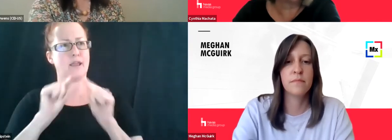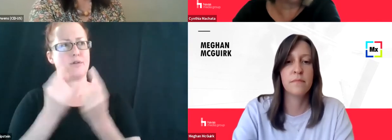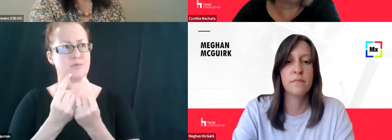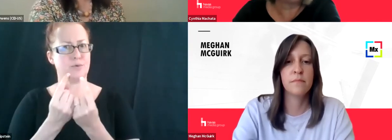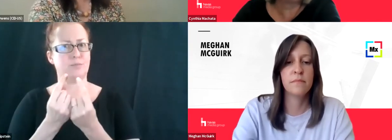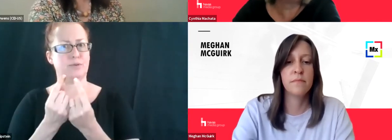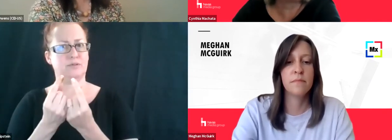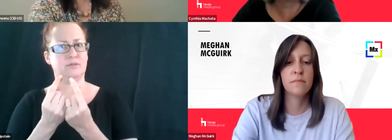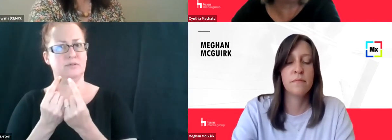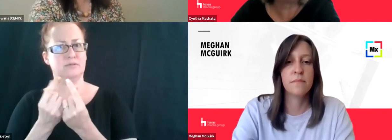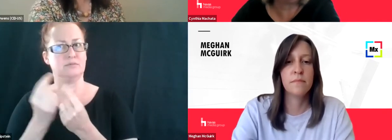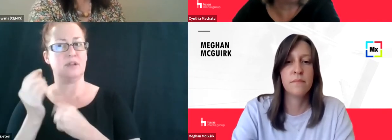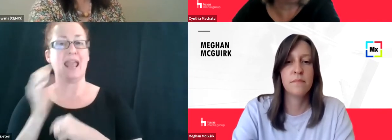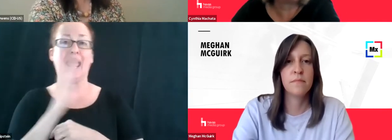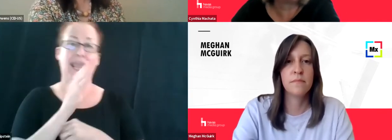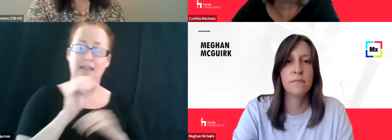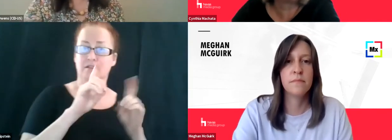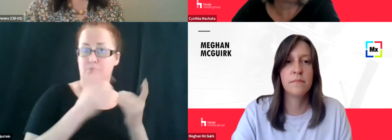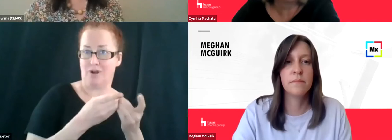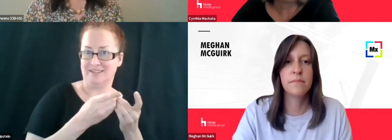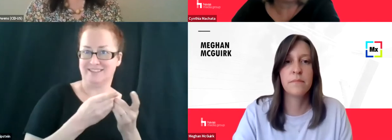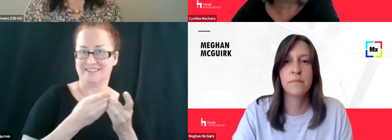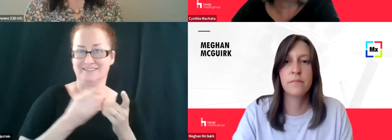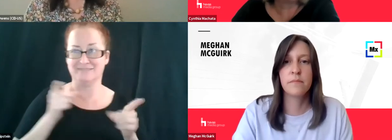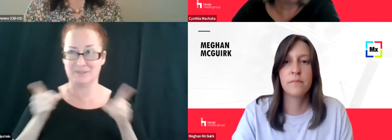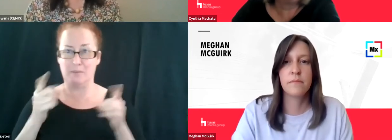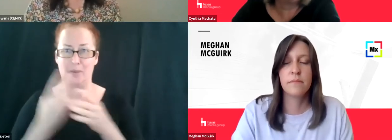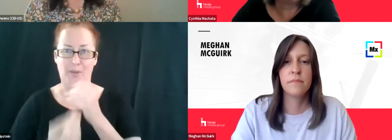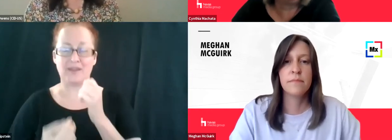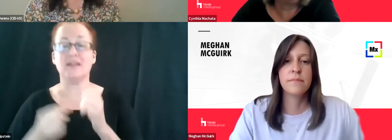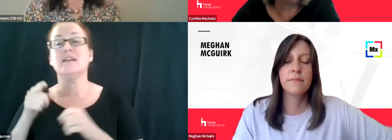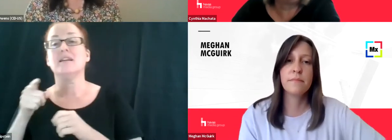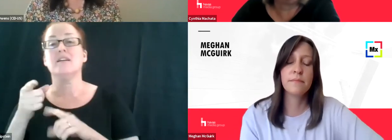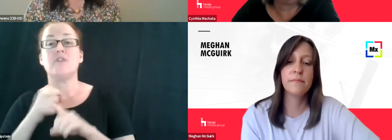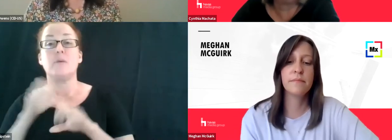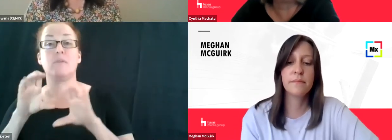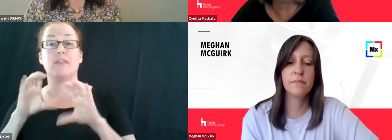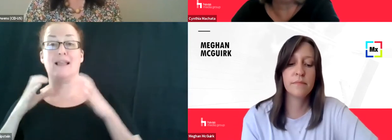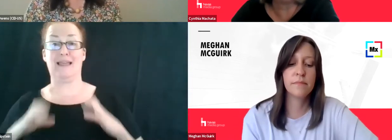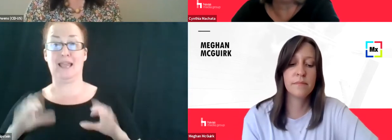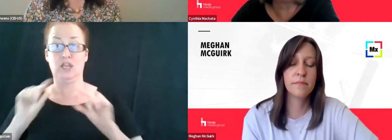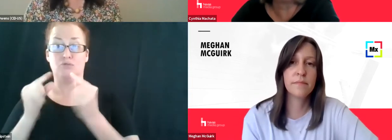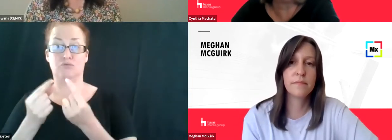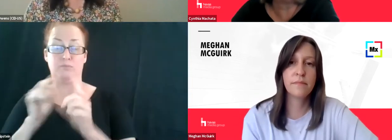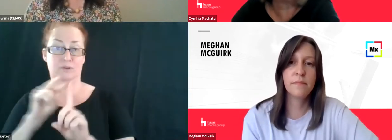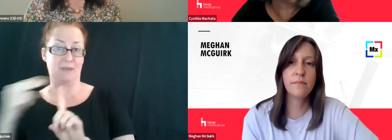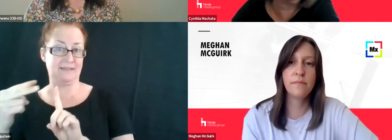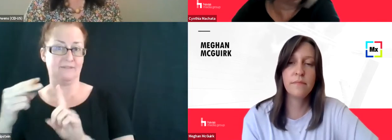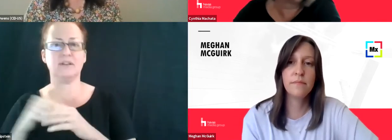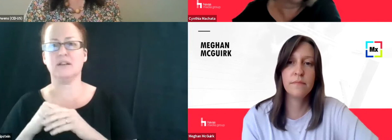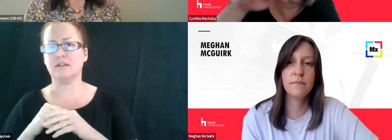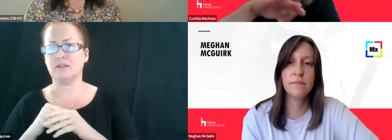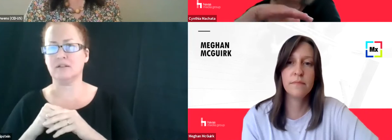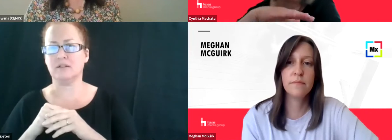as leading a department at HAVUS. So from a client group standpoint, you know, we do cross